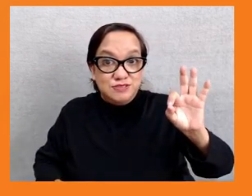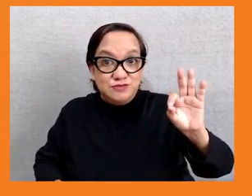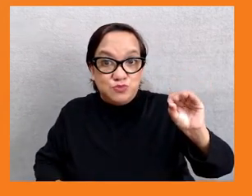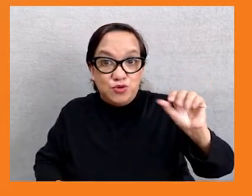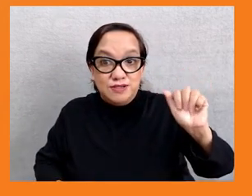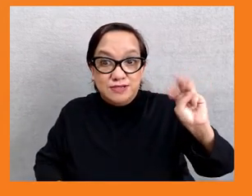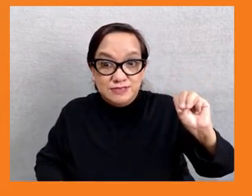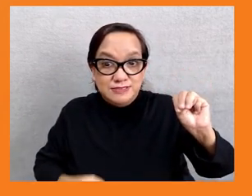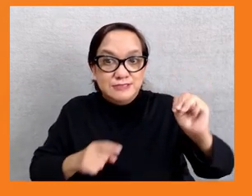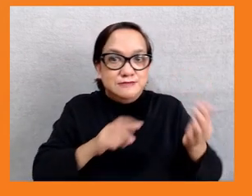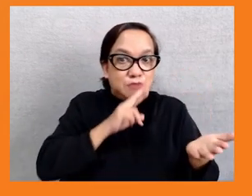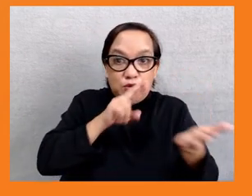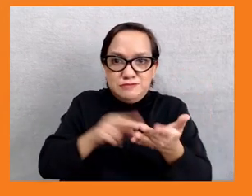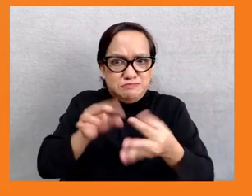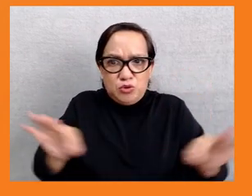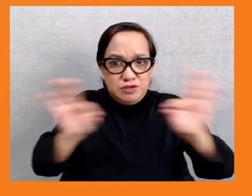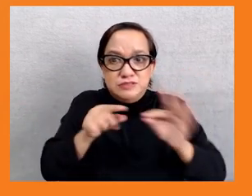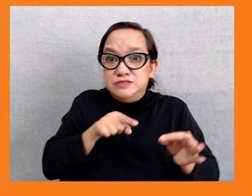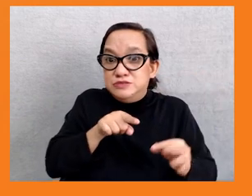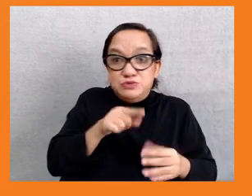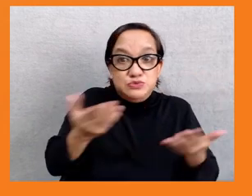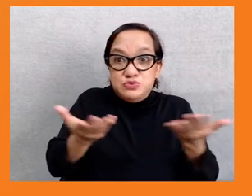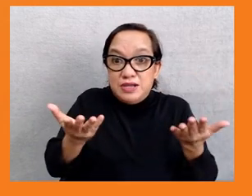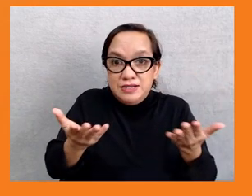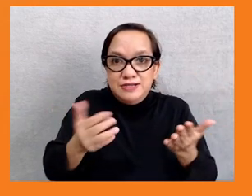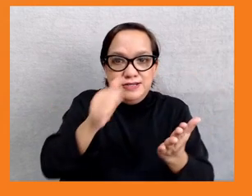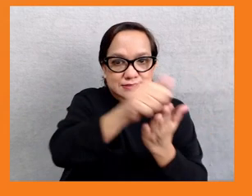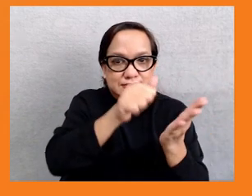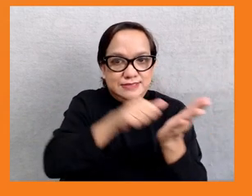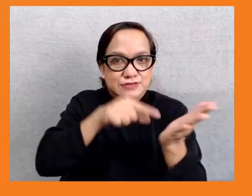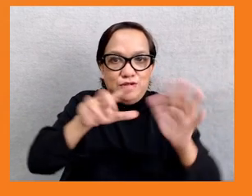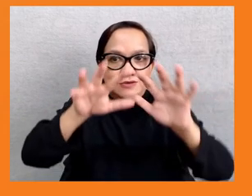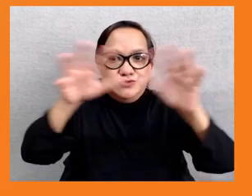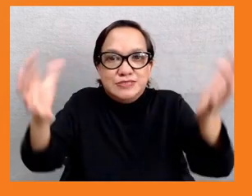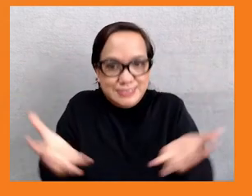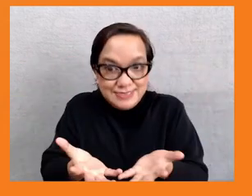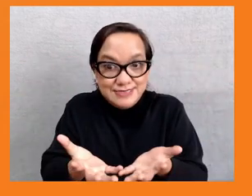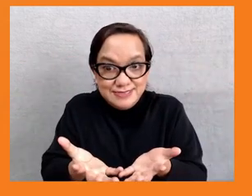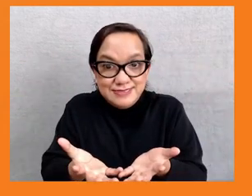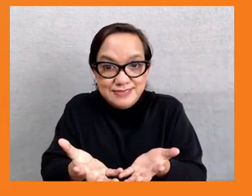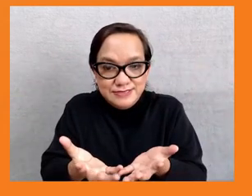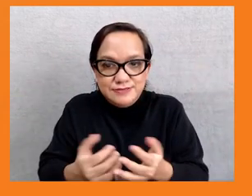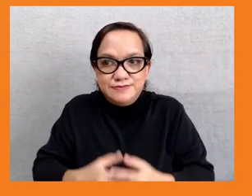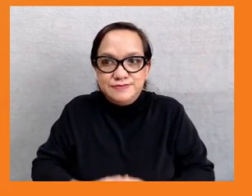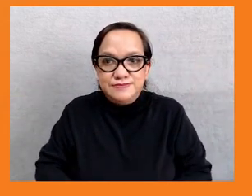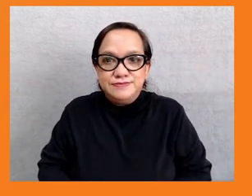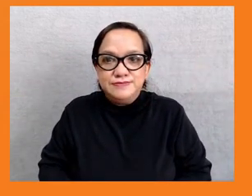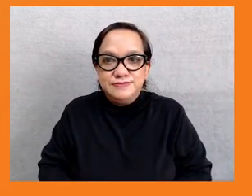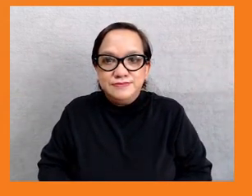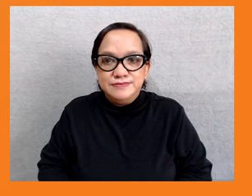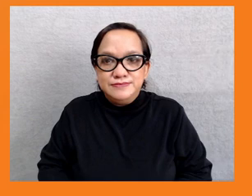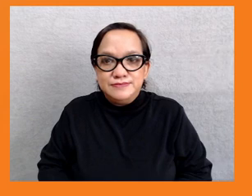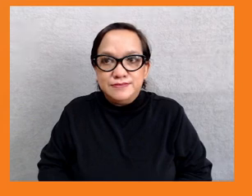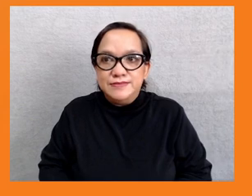academics around the world. Next slide. It's just my last slide. Thank you so much. I just want to